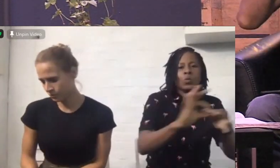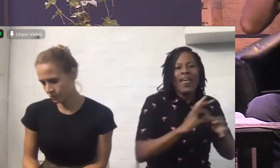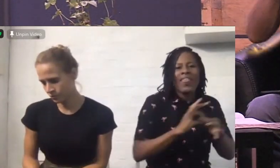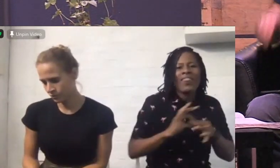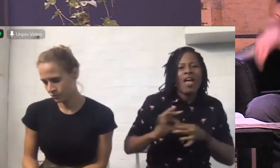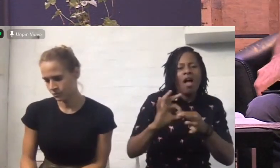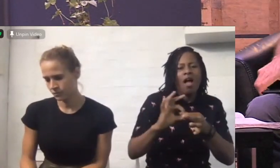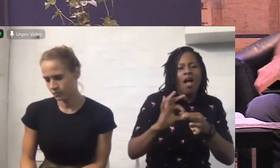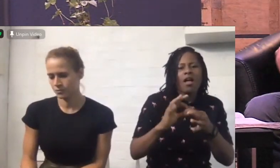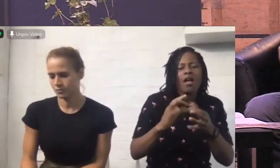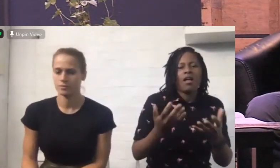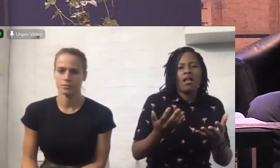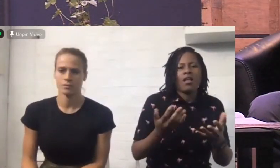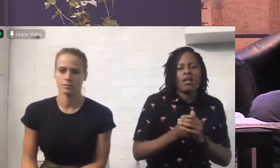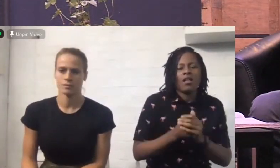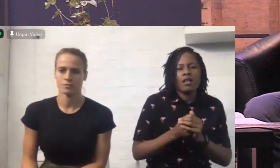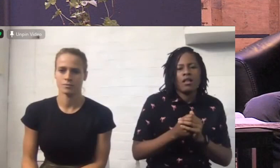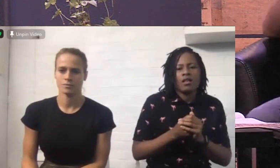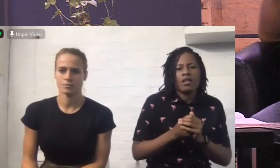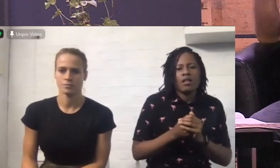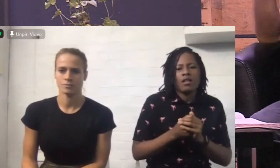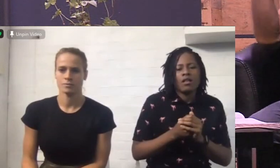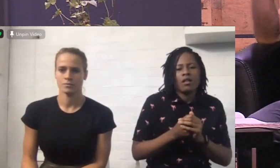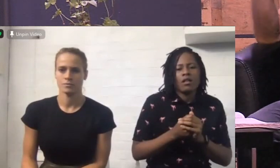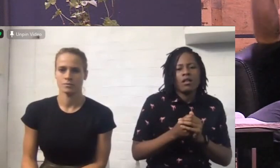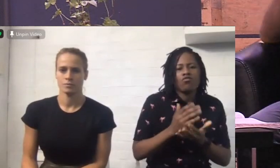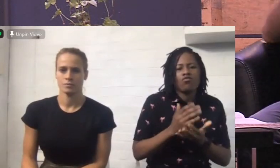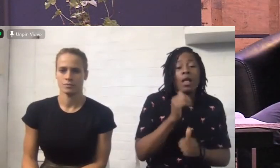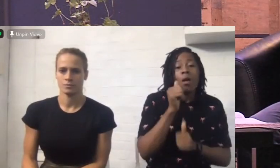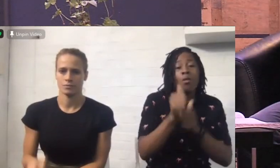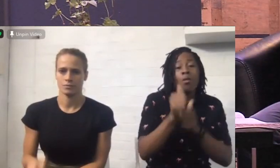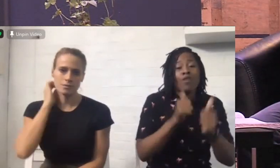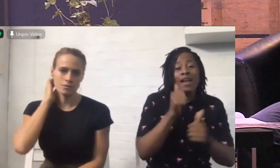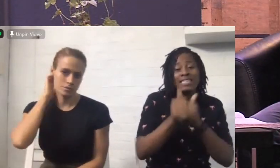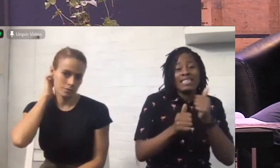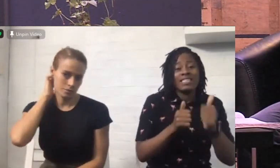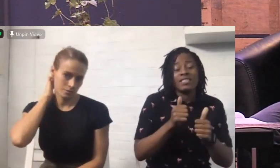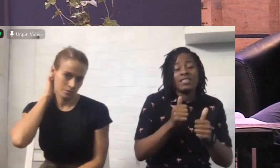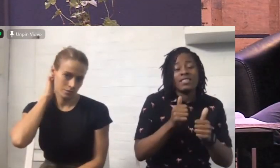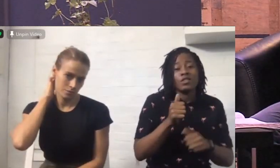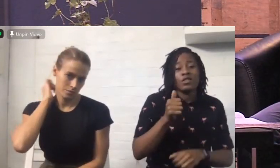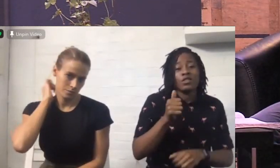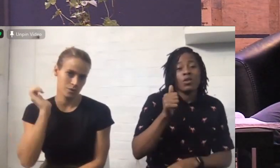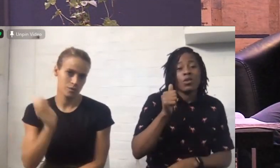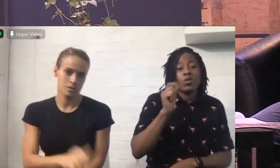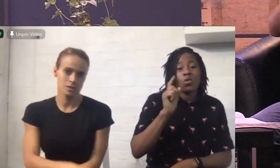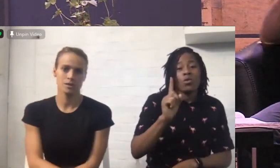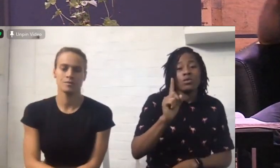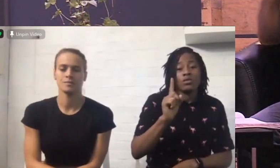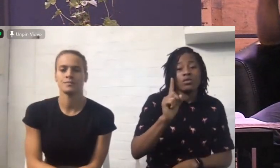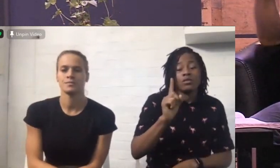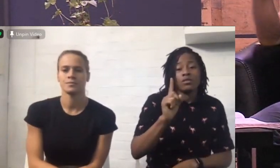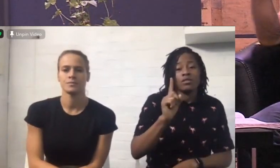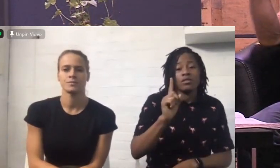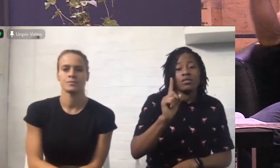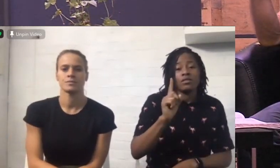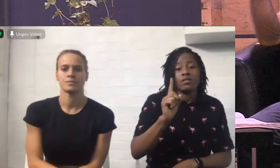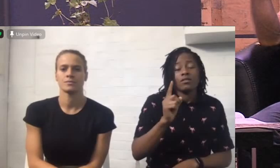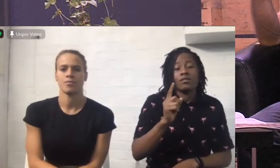so praise God oh my gosh praise the Lord